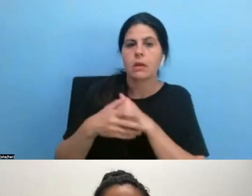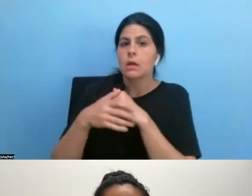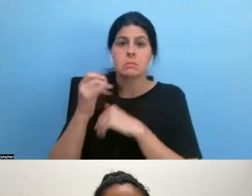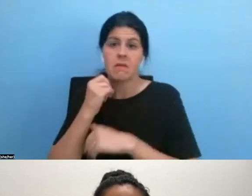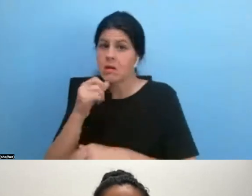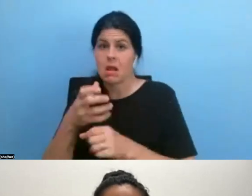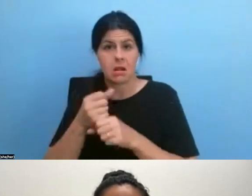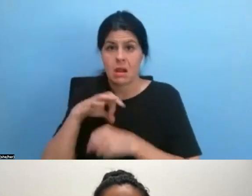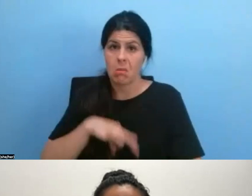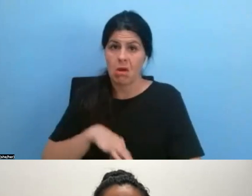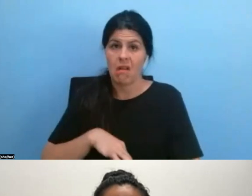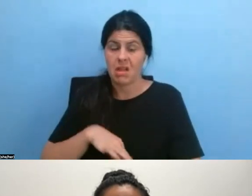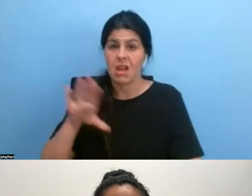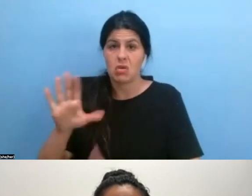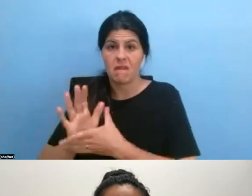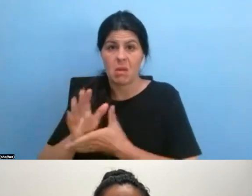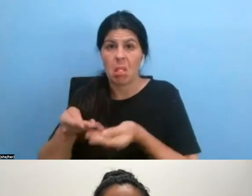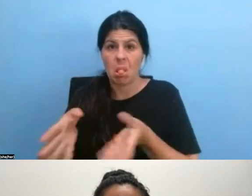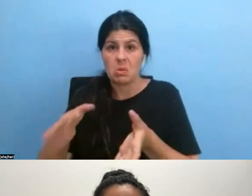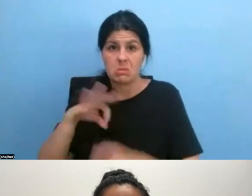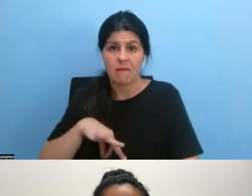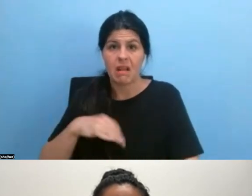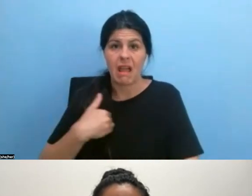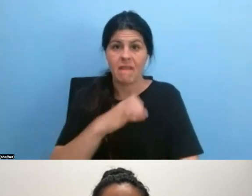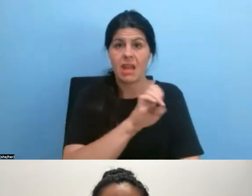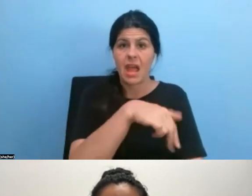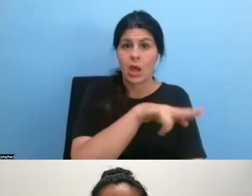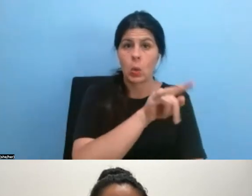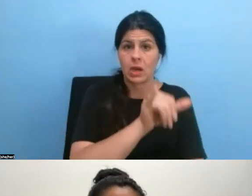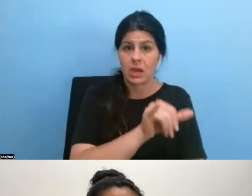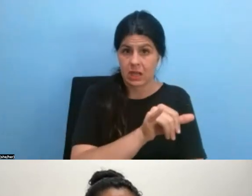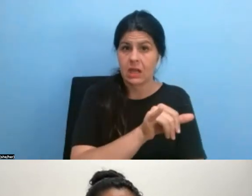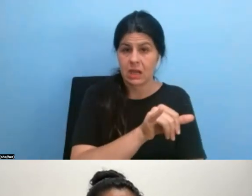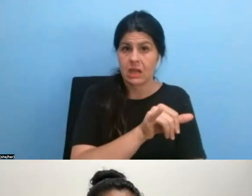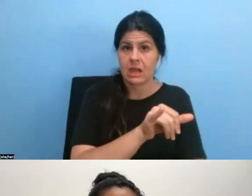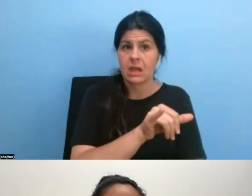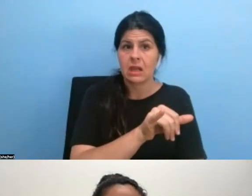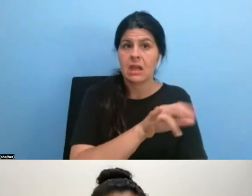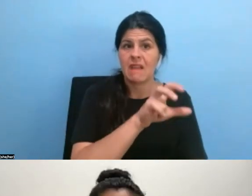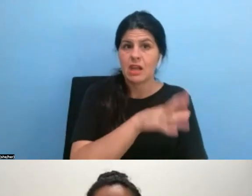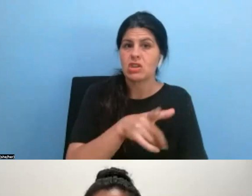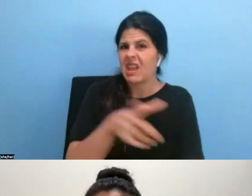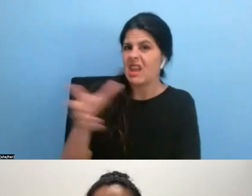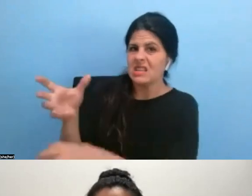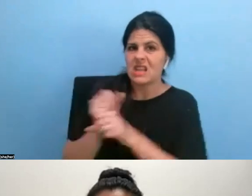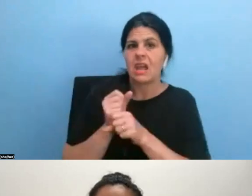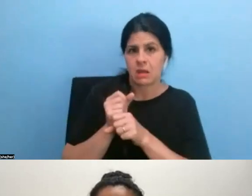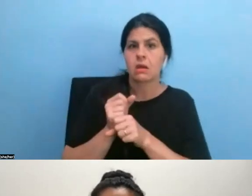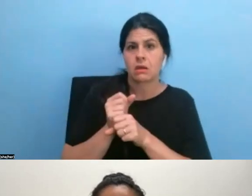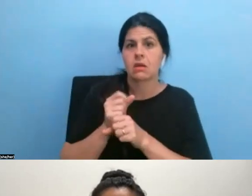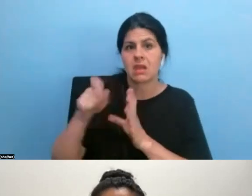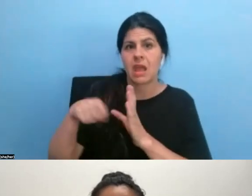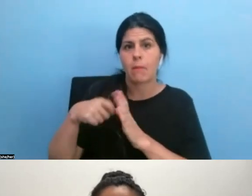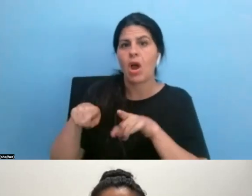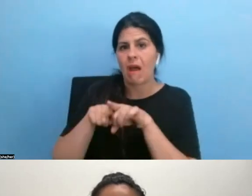in fact, loses profits and you have equity investors, they can claim the camera equipment as collateral and as part of the profits, so on and so